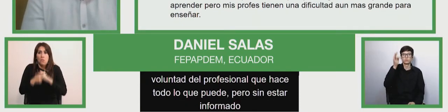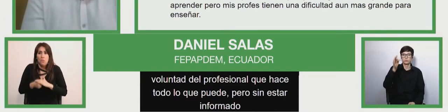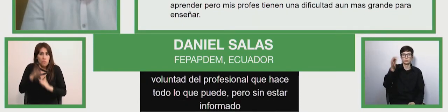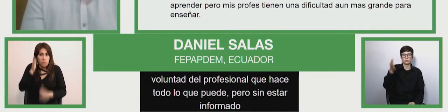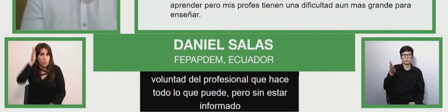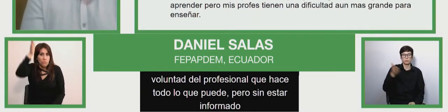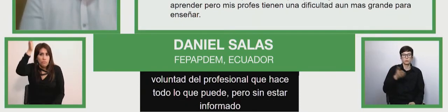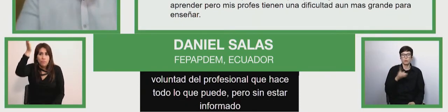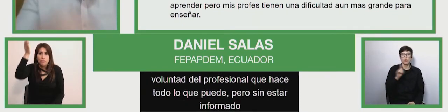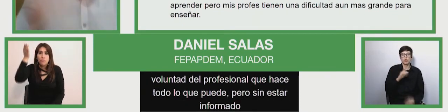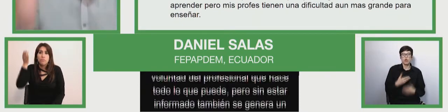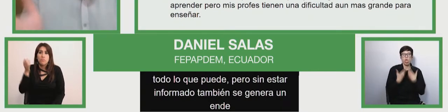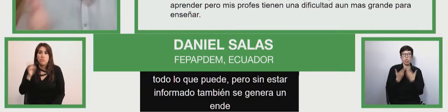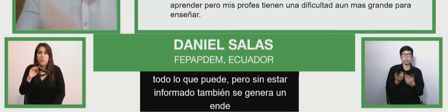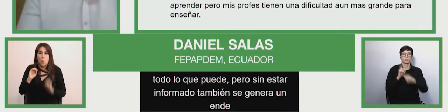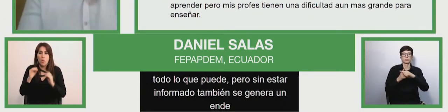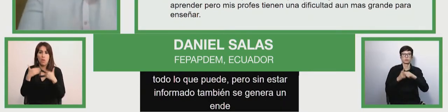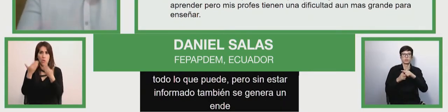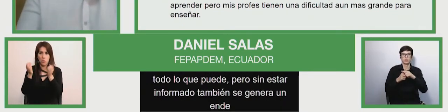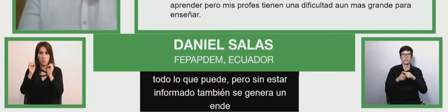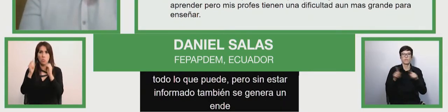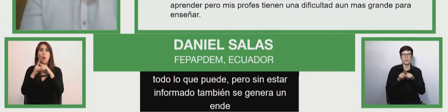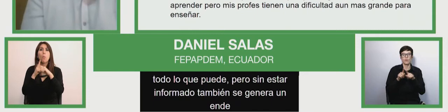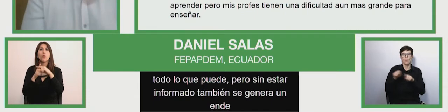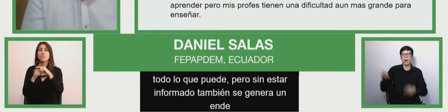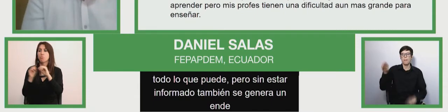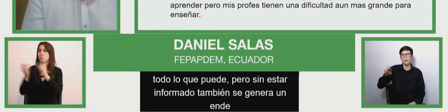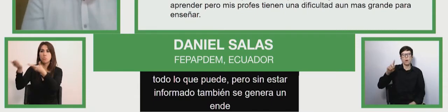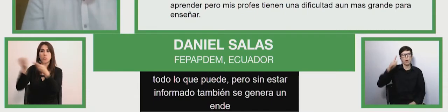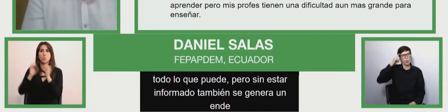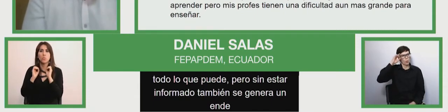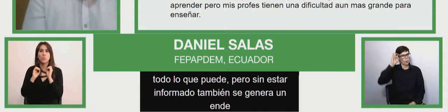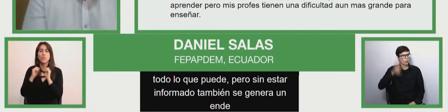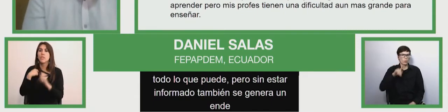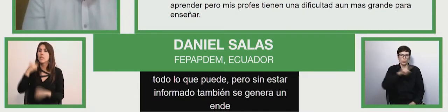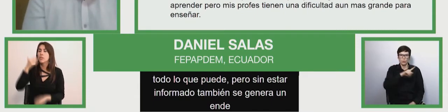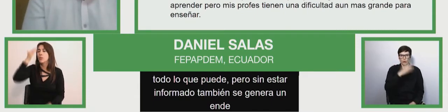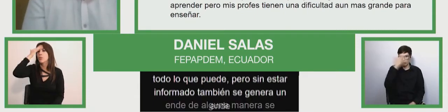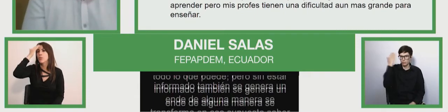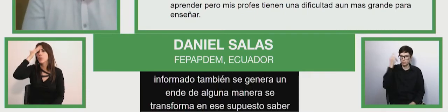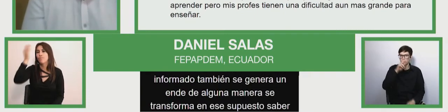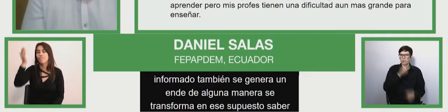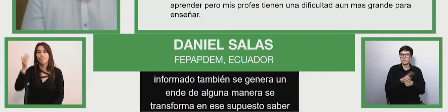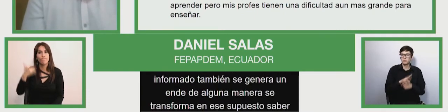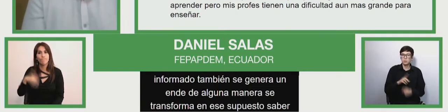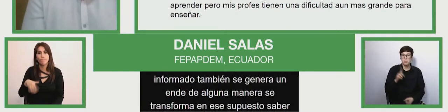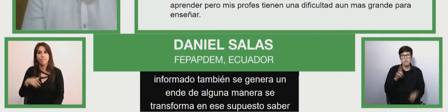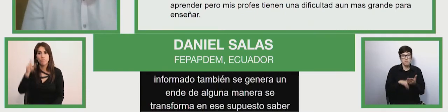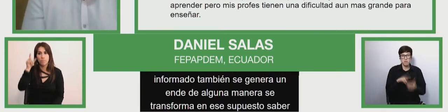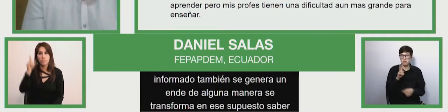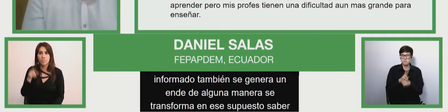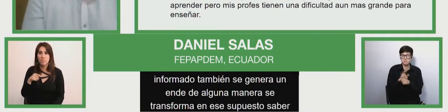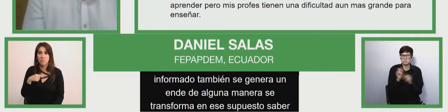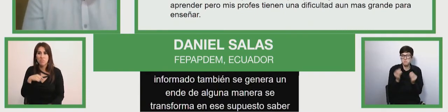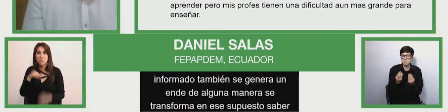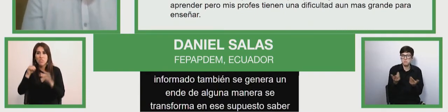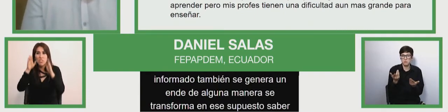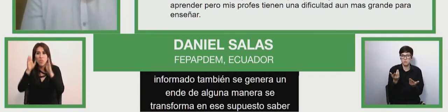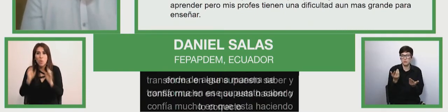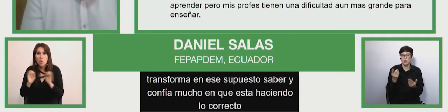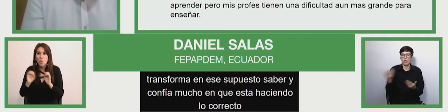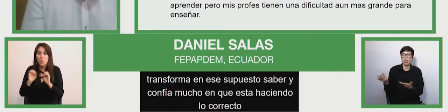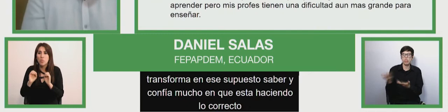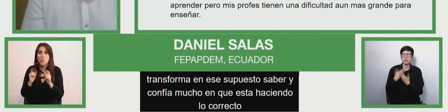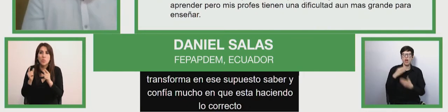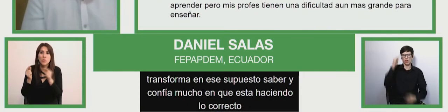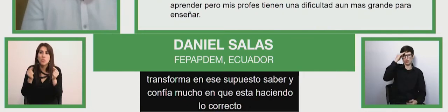that knowledge is going to be we will know if he's doing the right thing because of so many things to be done but